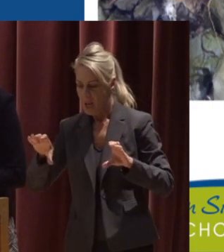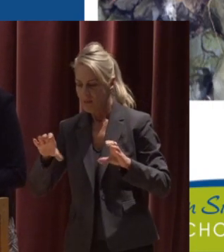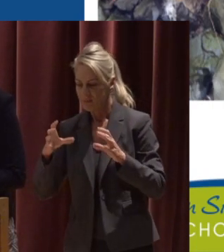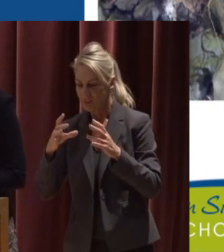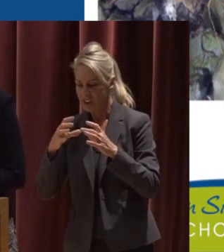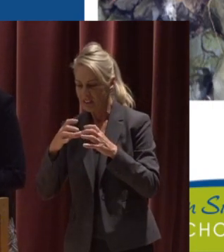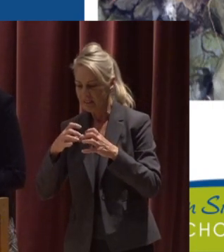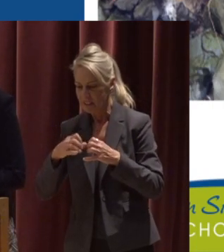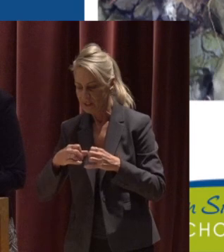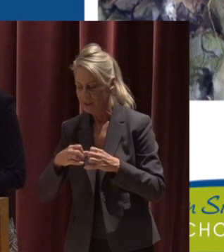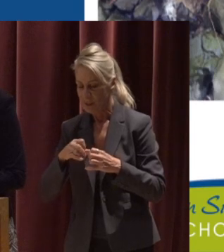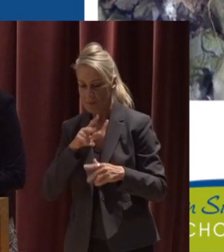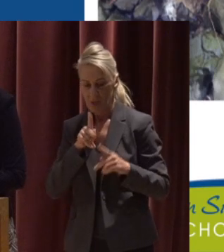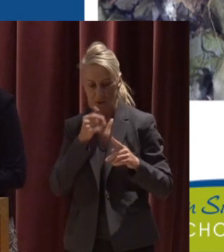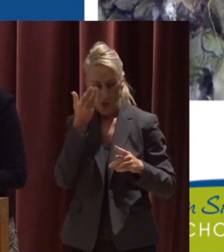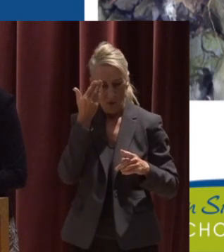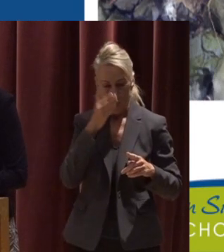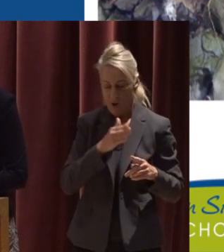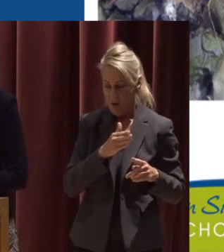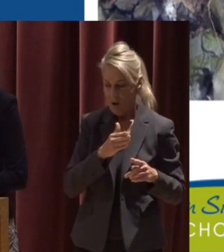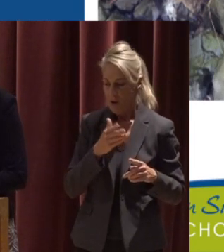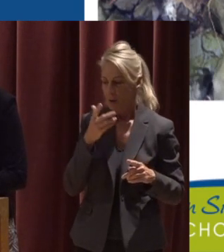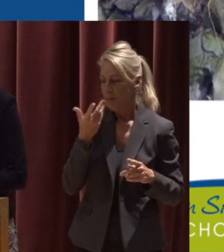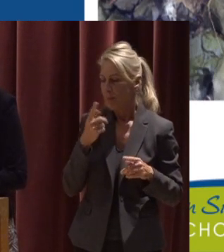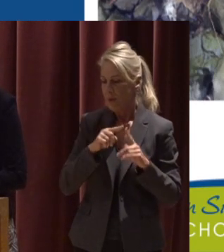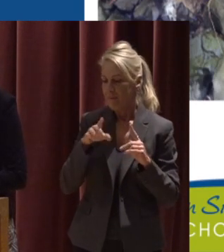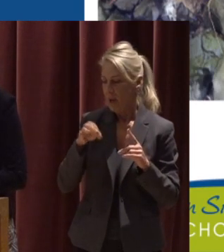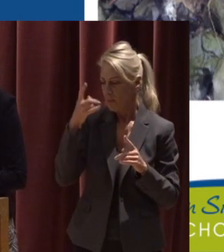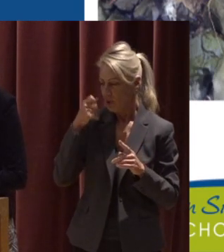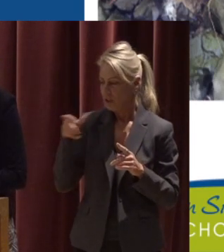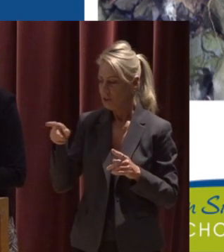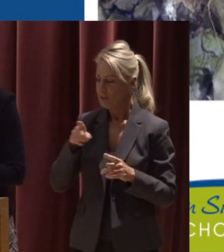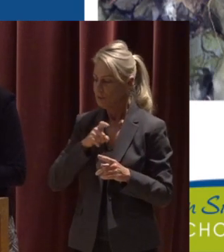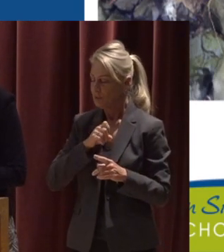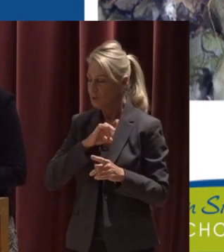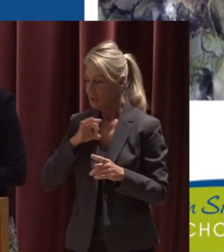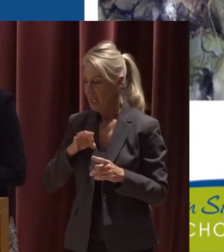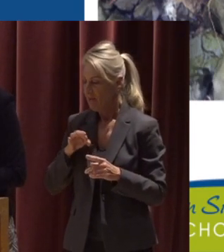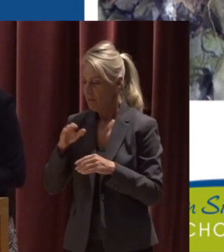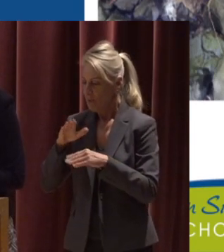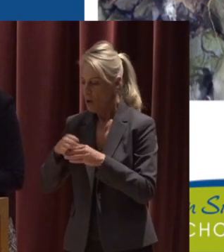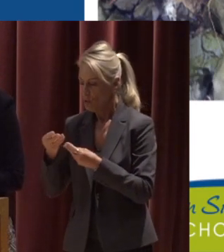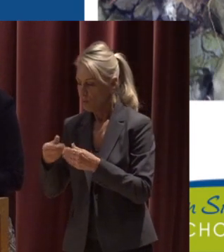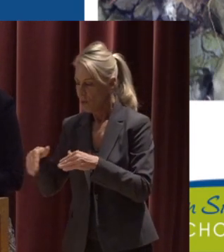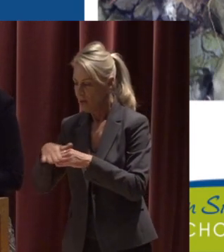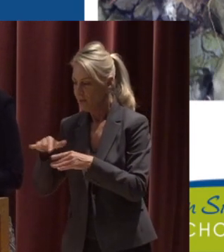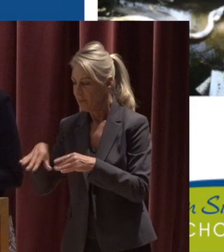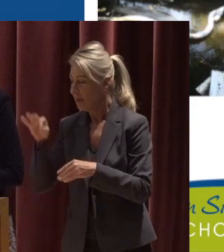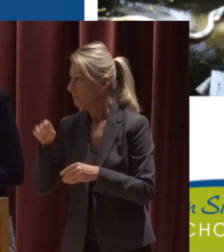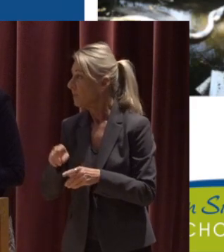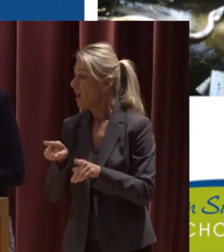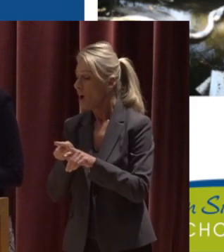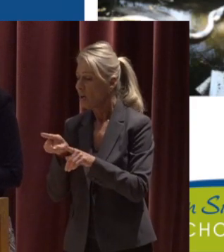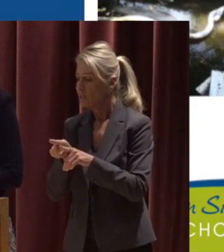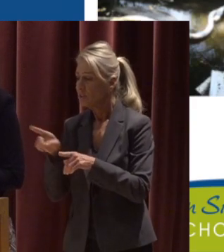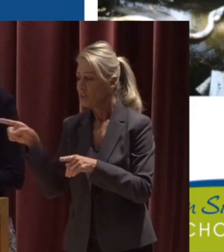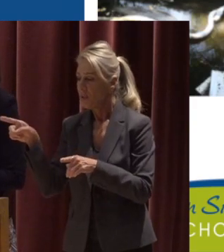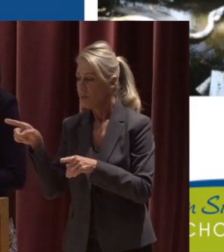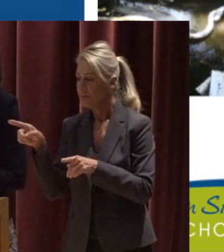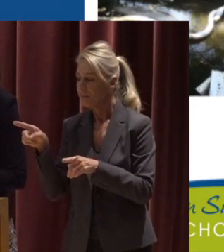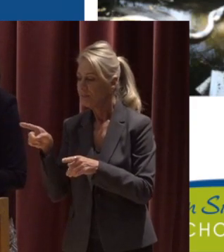wouldn't generally have known about if stream crew hadn't been on the ground to see these Stream crew also deals with illicit discharges